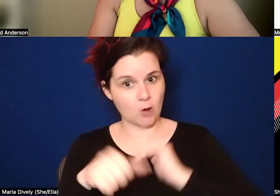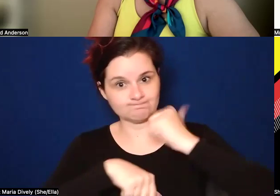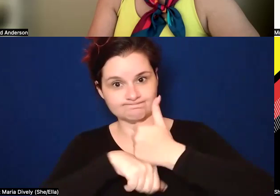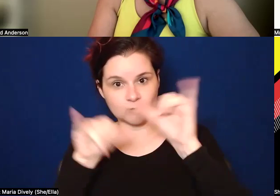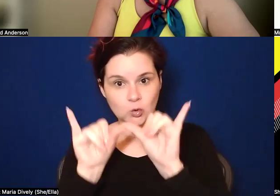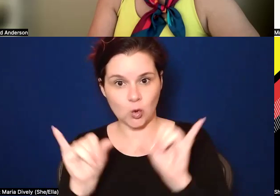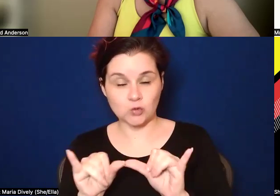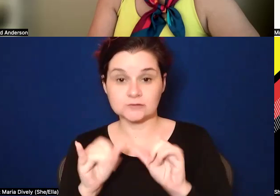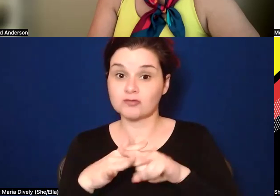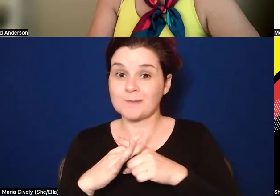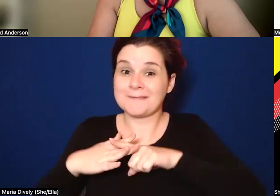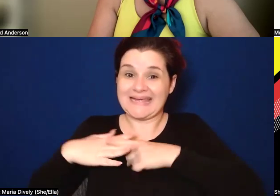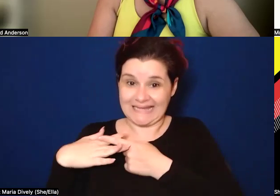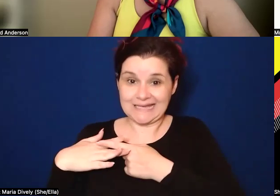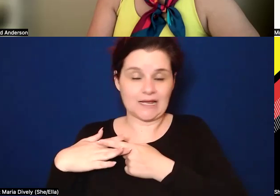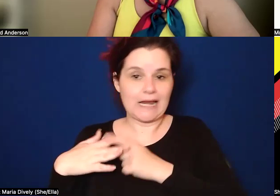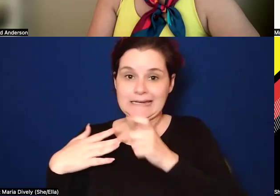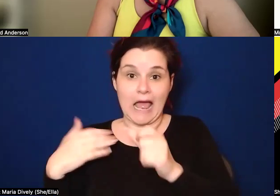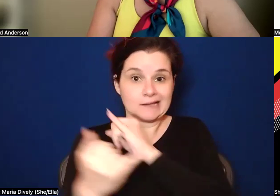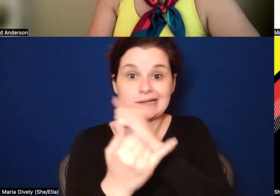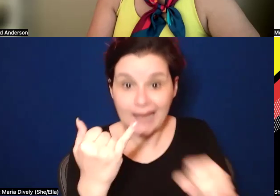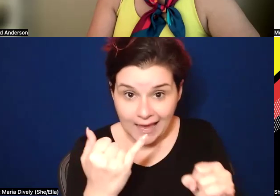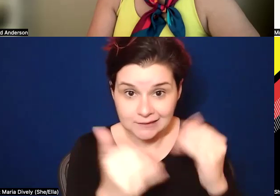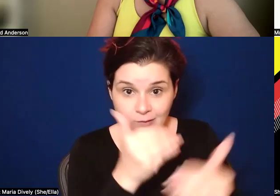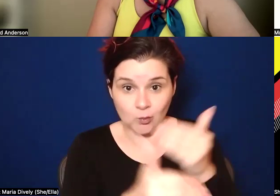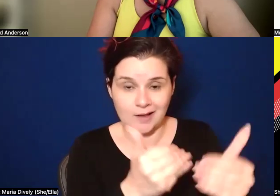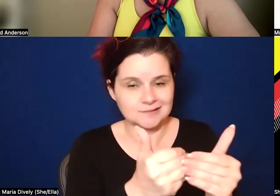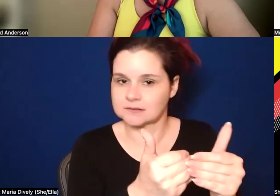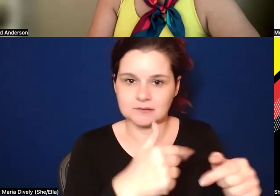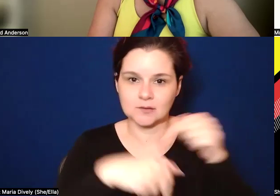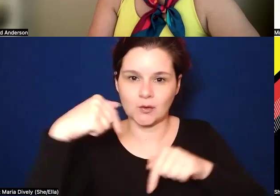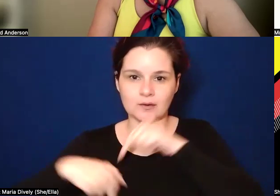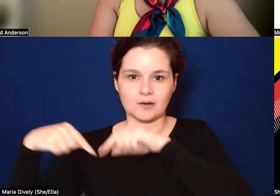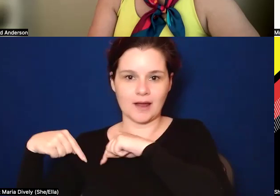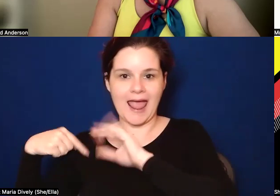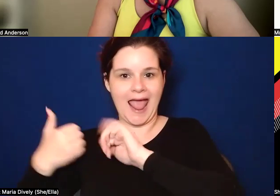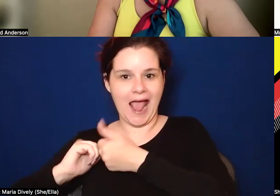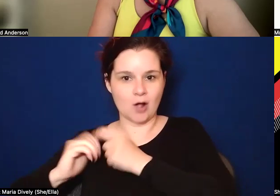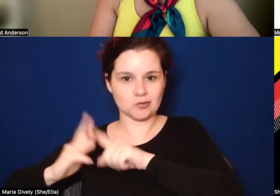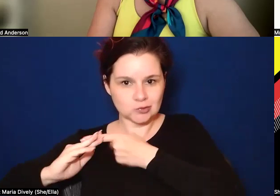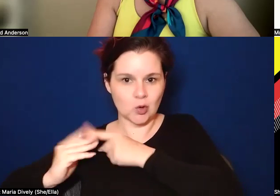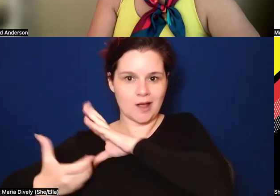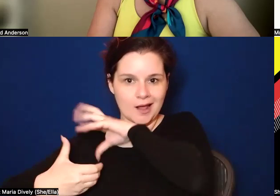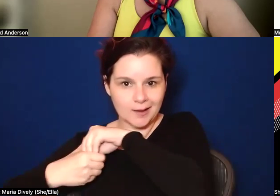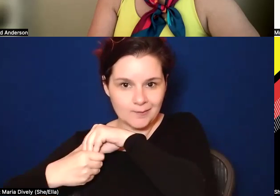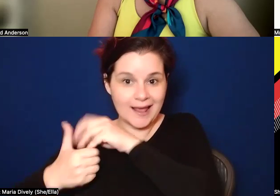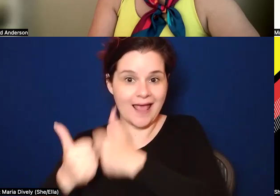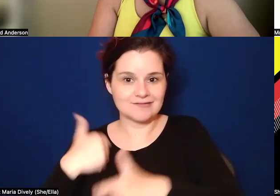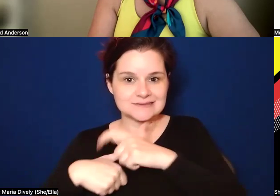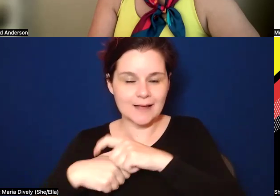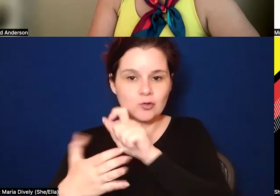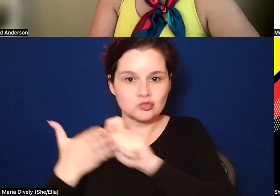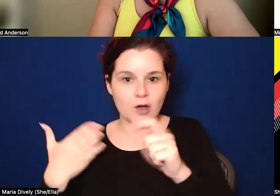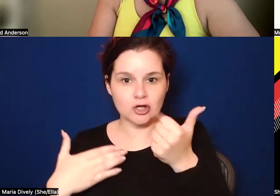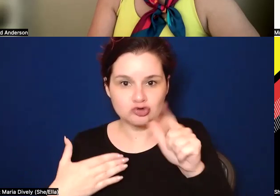from the very beginning. It's not at the end of the process, right. But thinking about how do we incorporate that every time we write a grant, every time we